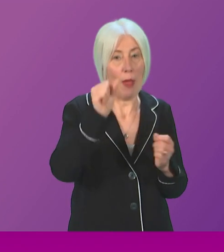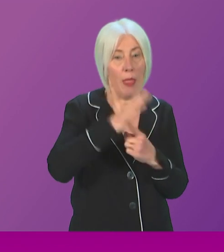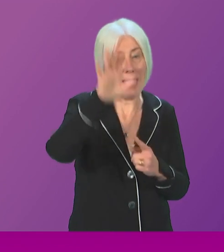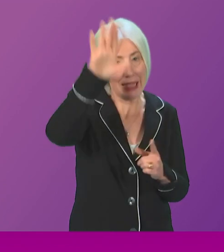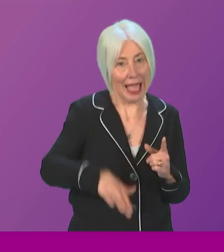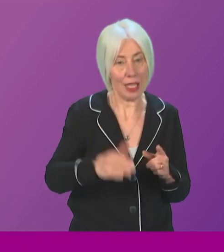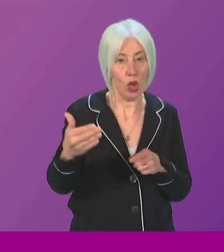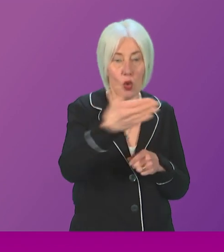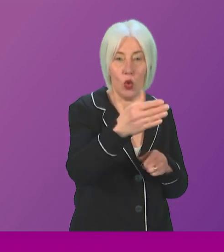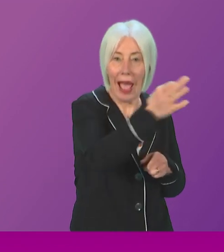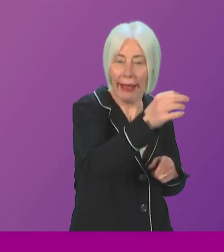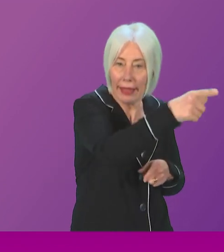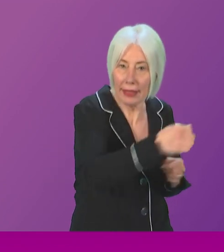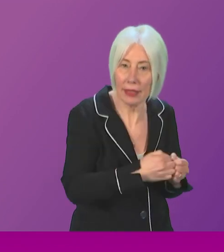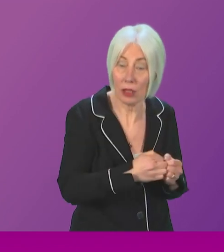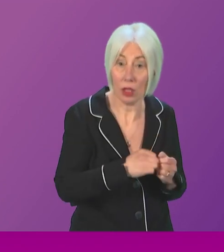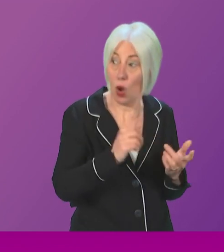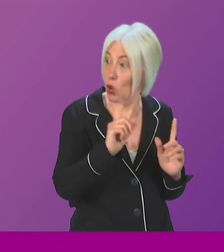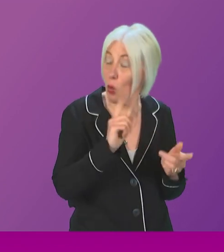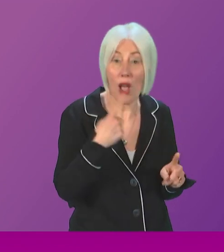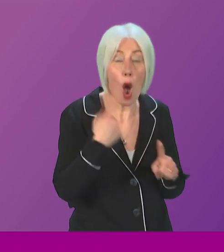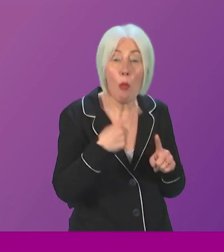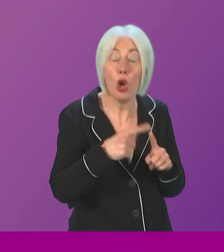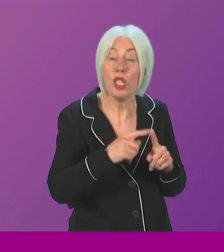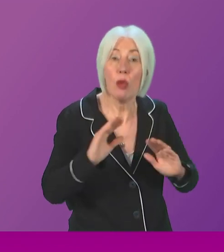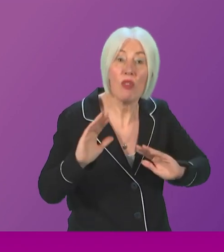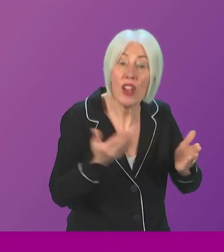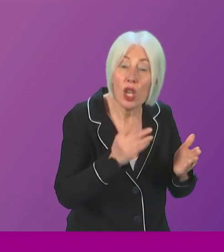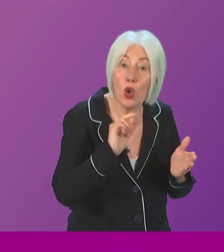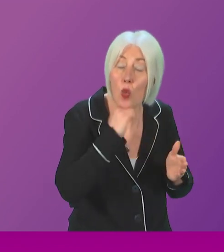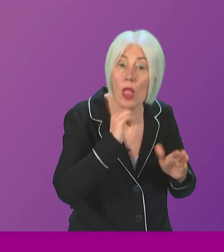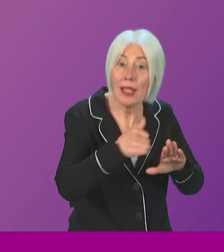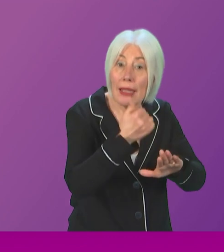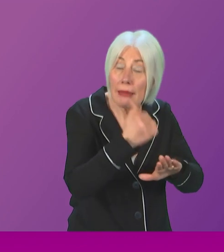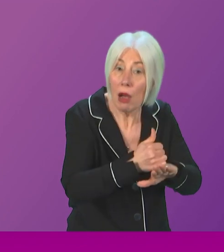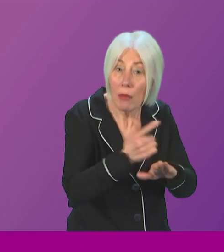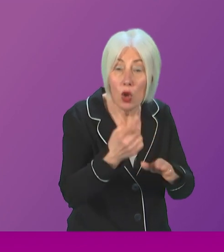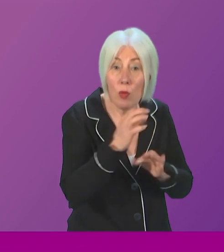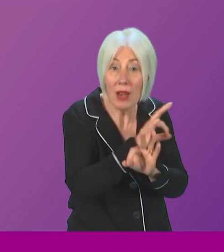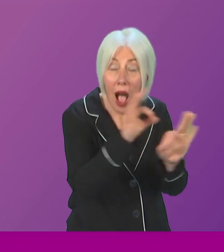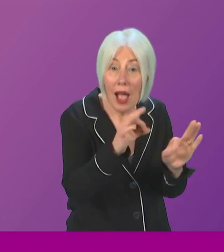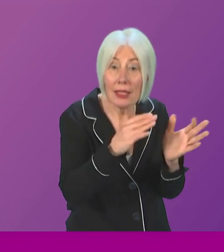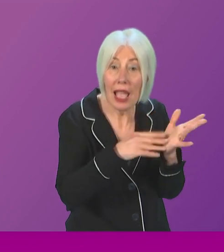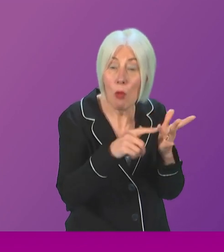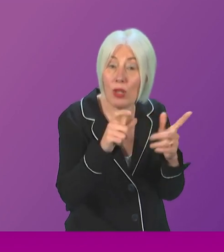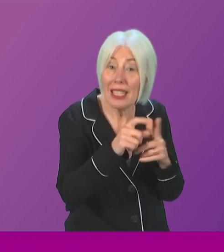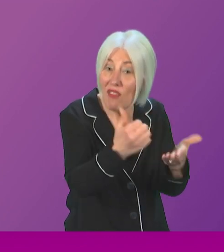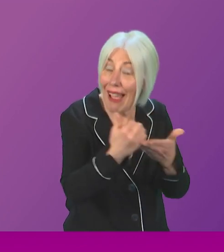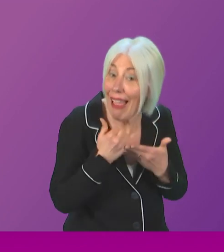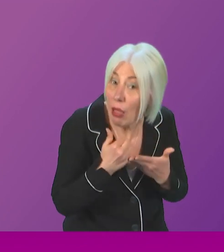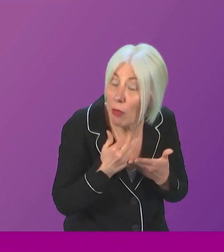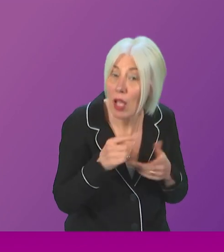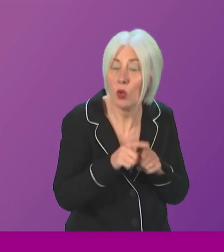same? Or is he going to tell us what emergency provision he's going to put in place? Has he asked the MOD for help? And what